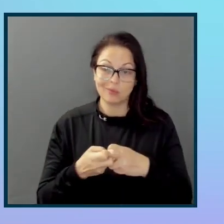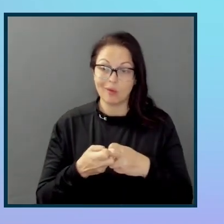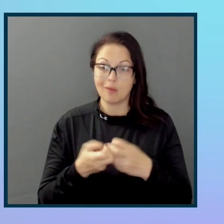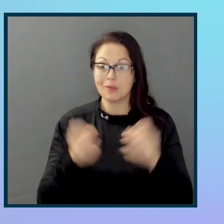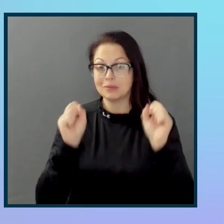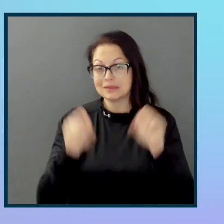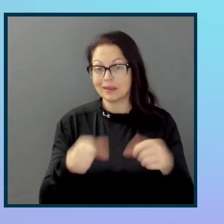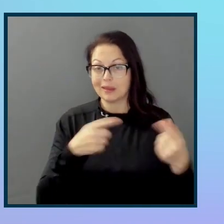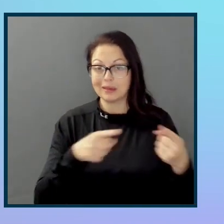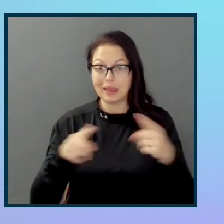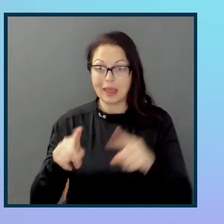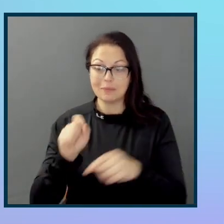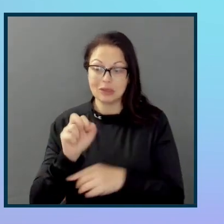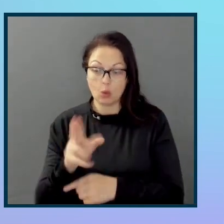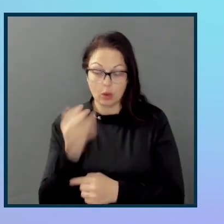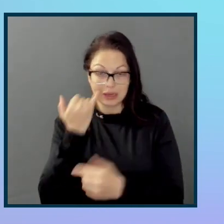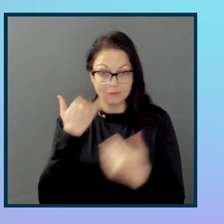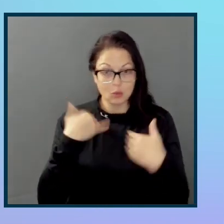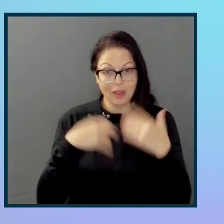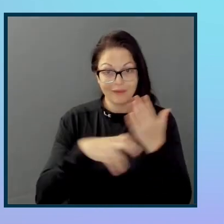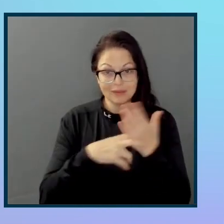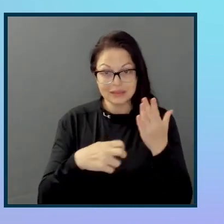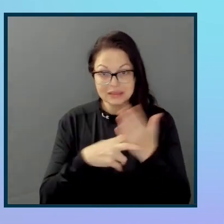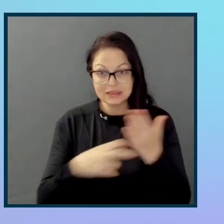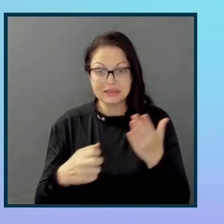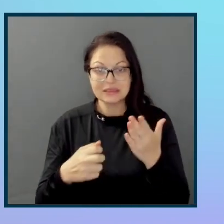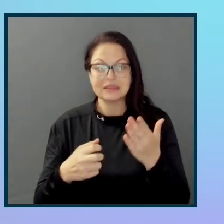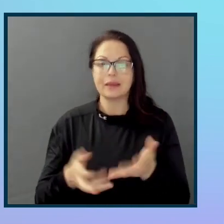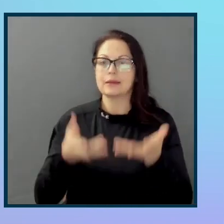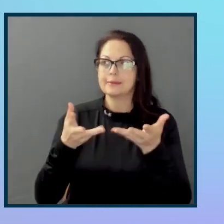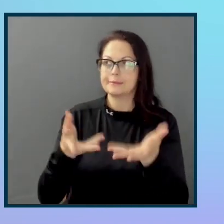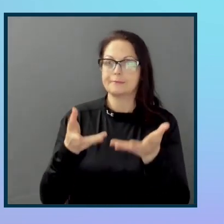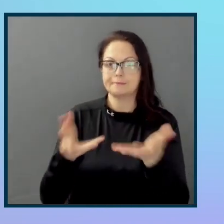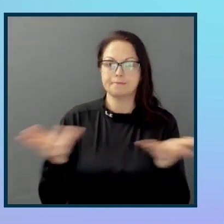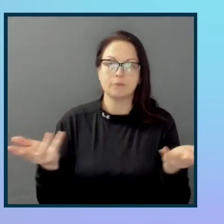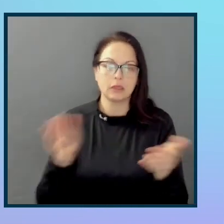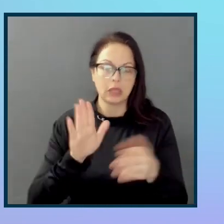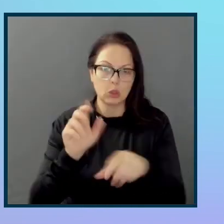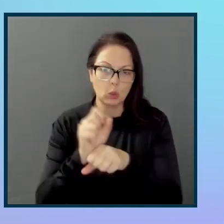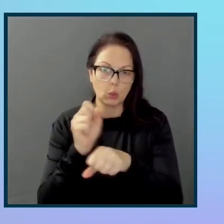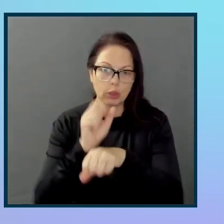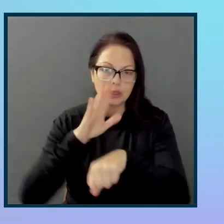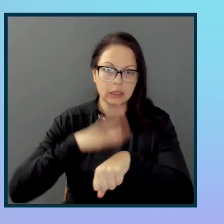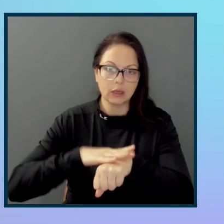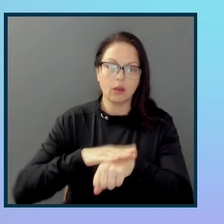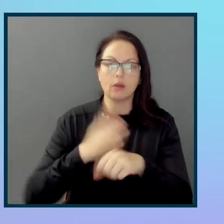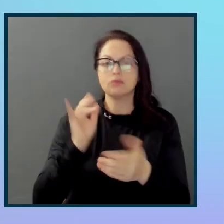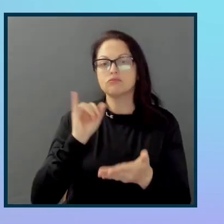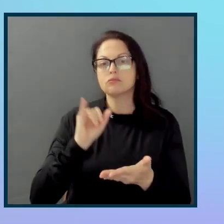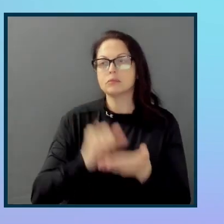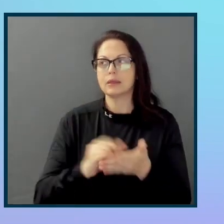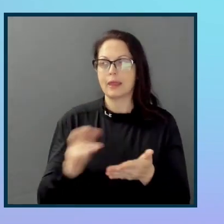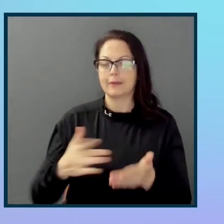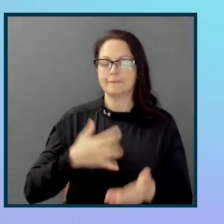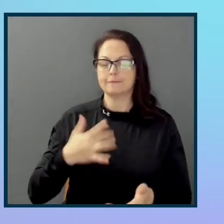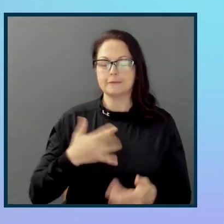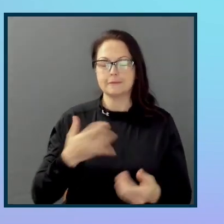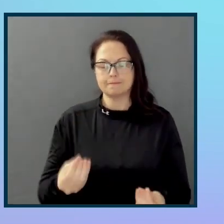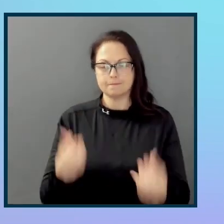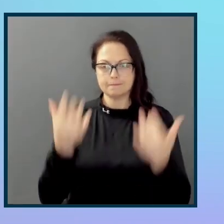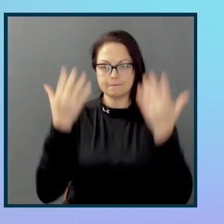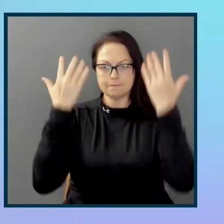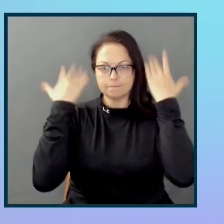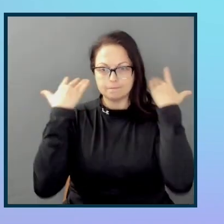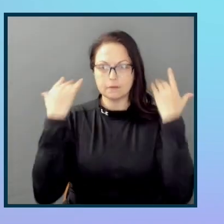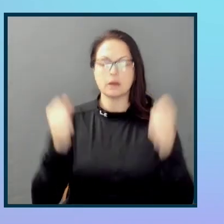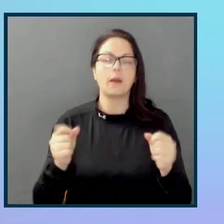ones you're working on, and that is even just a 10-second overhead, that adds up. But, you know, the sort of the practical implications